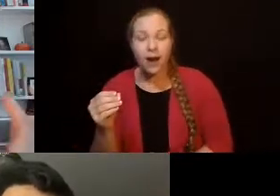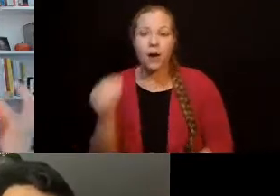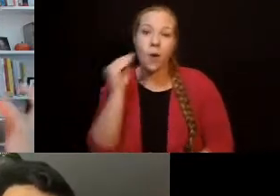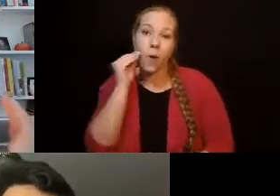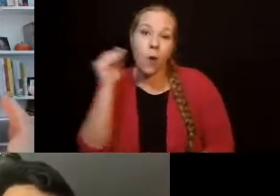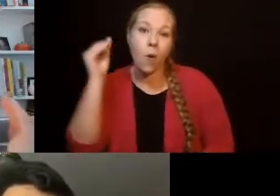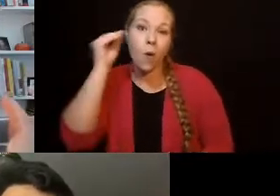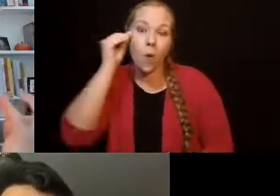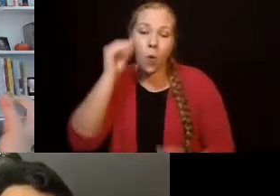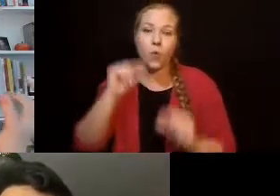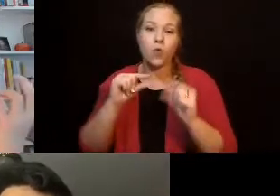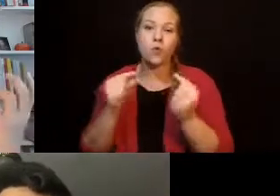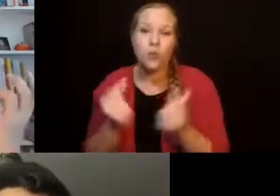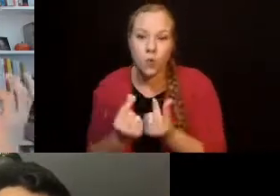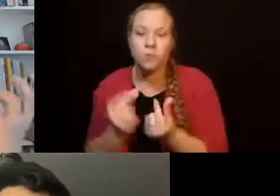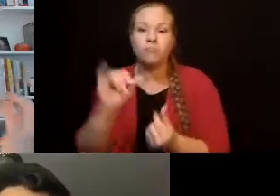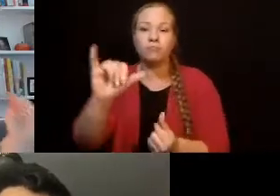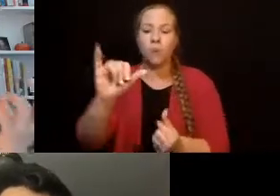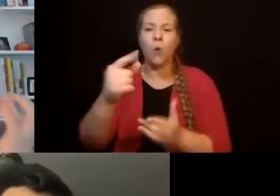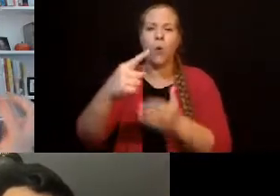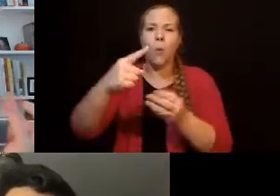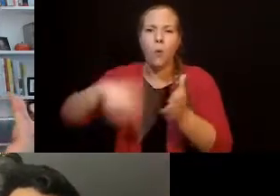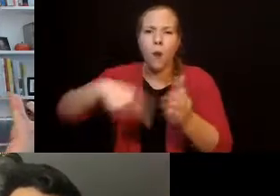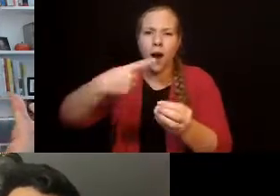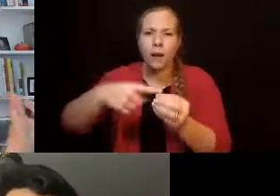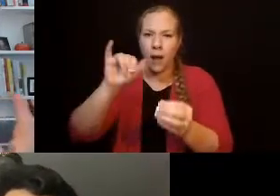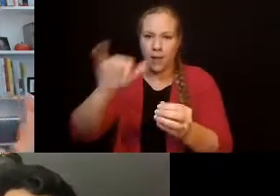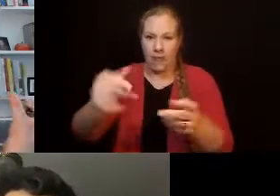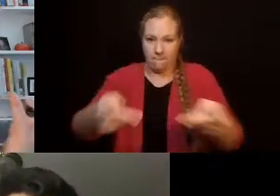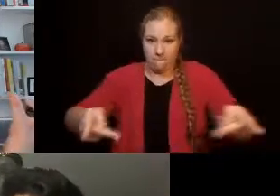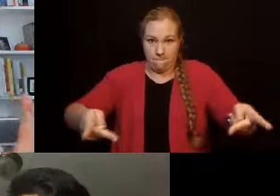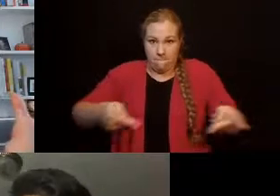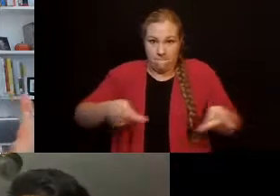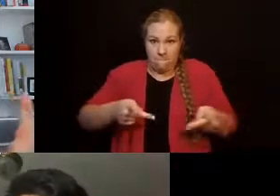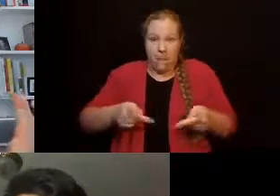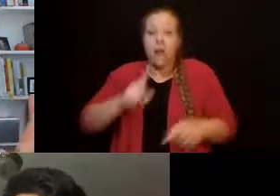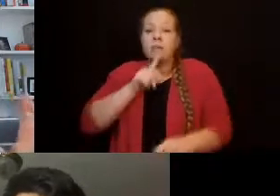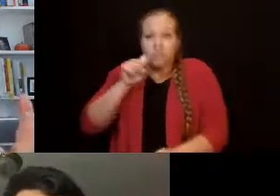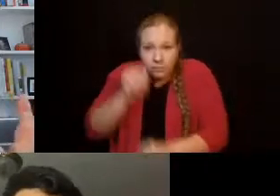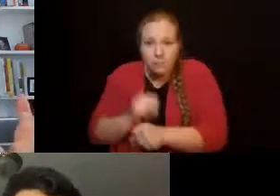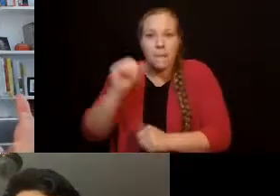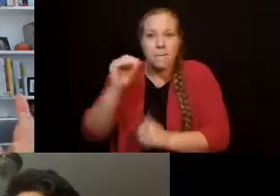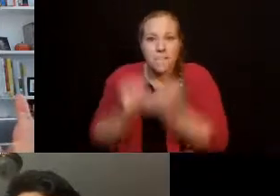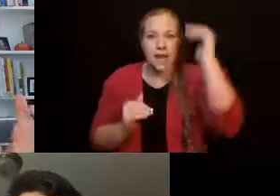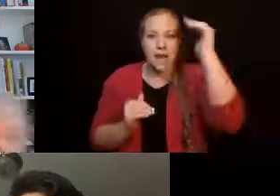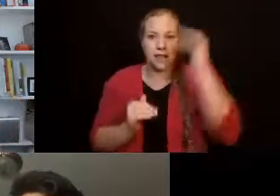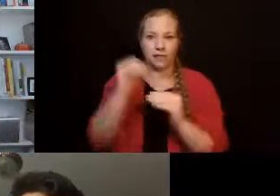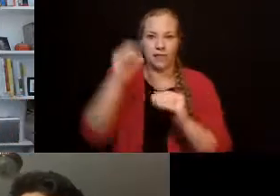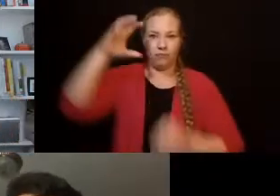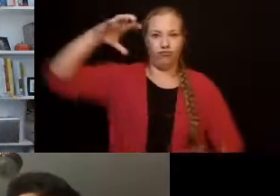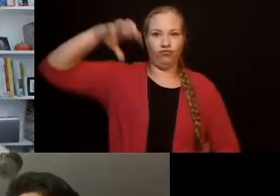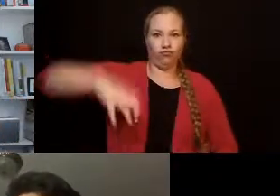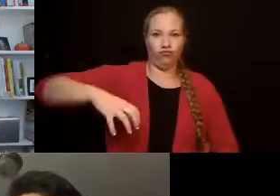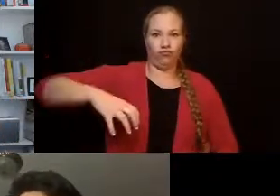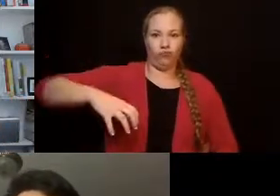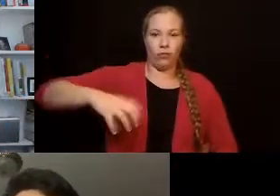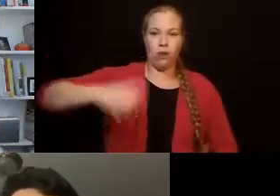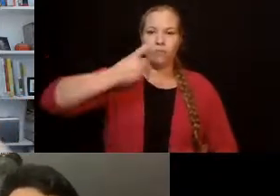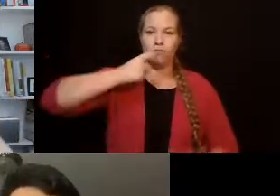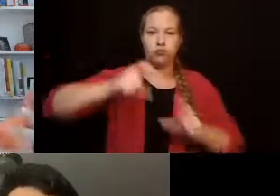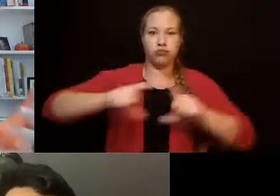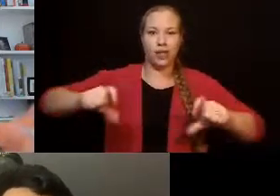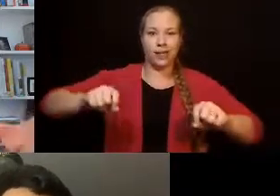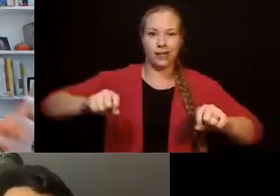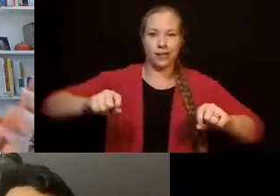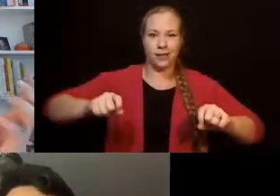brick and mortar, which is the physical home in which our sons or daughters live. Right. As a